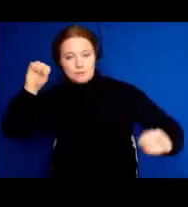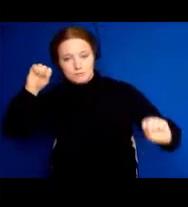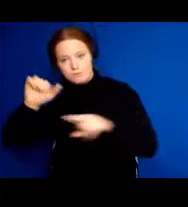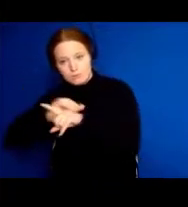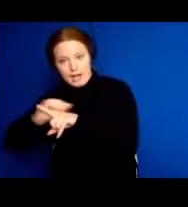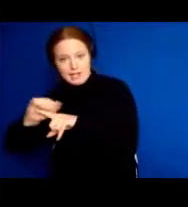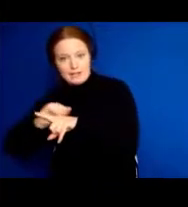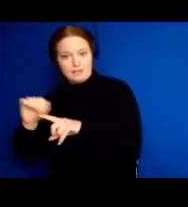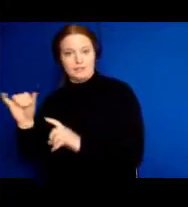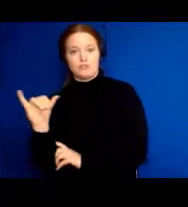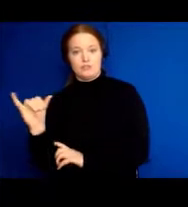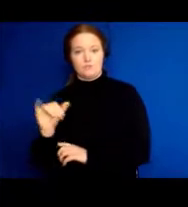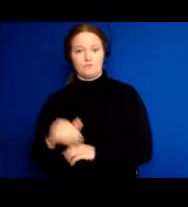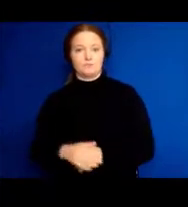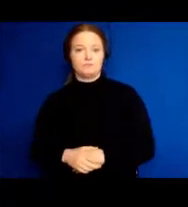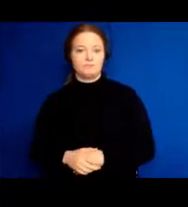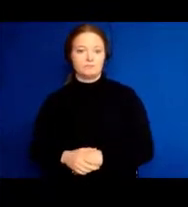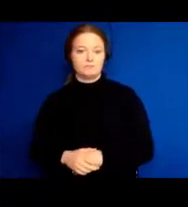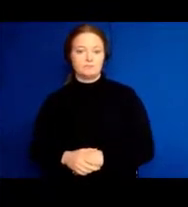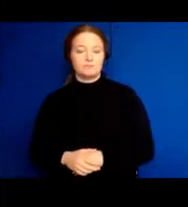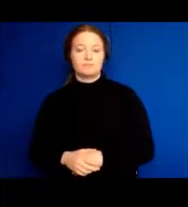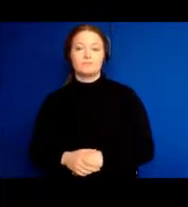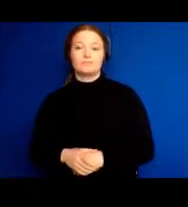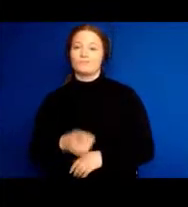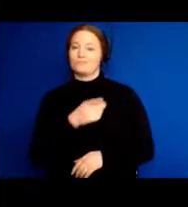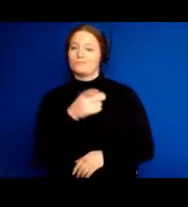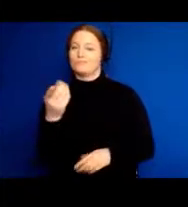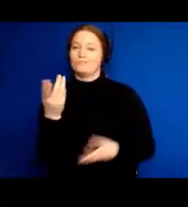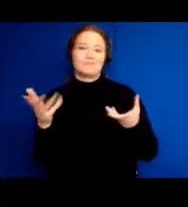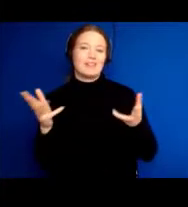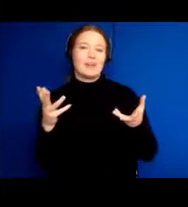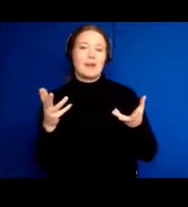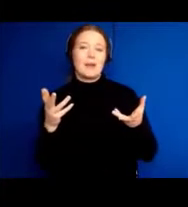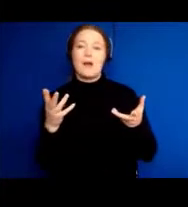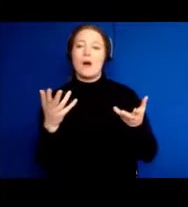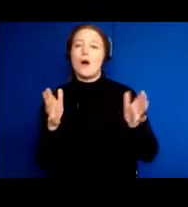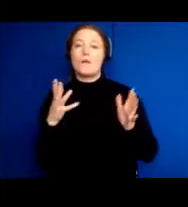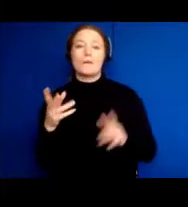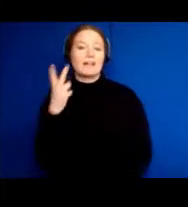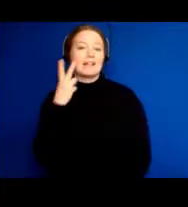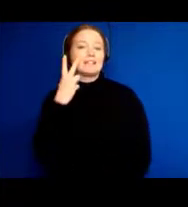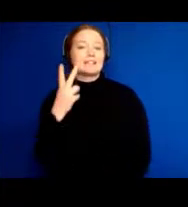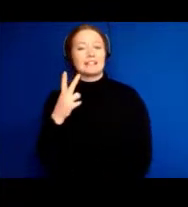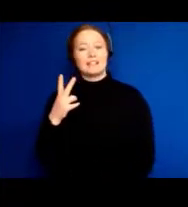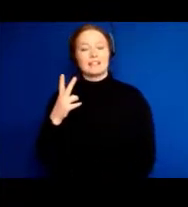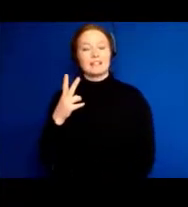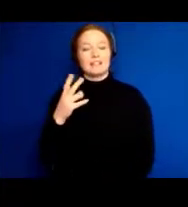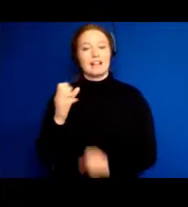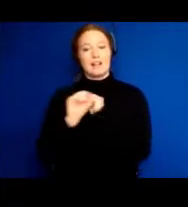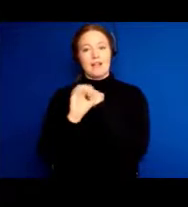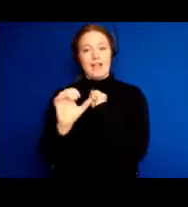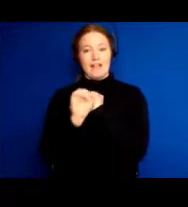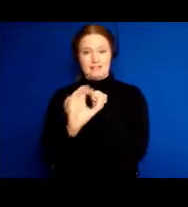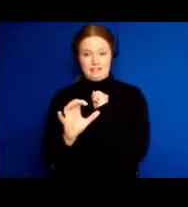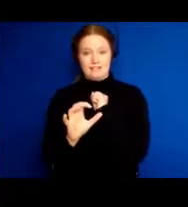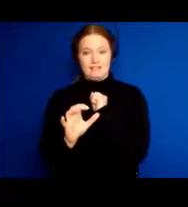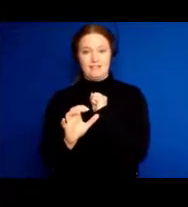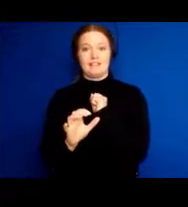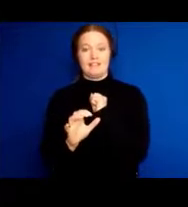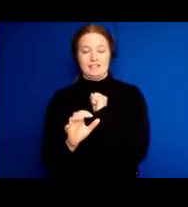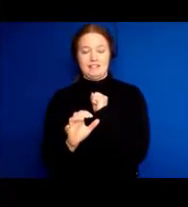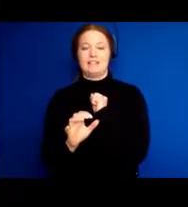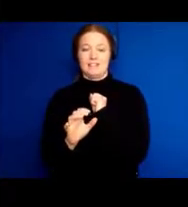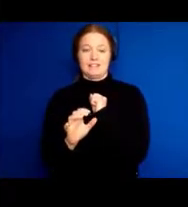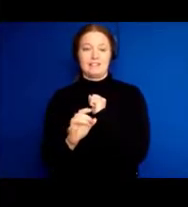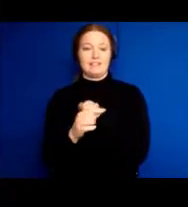Some of you may have seen some ads that imply that getting a hearing